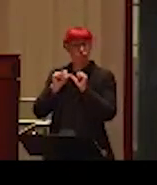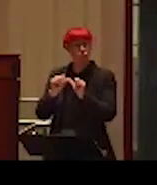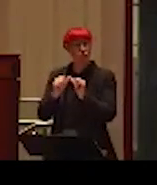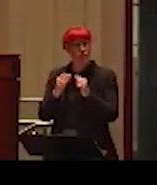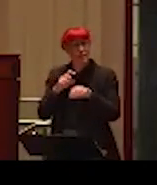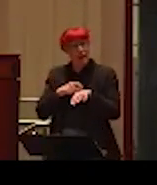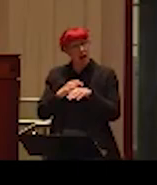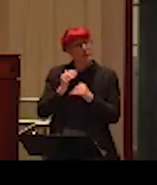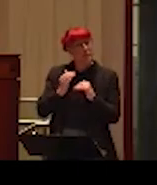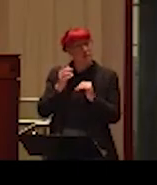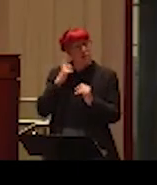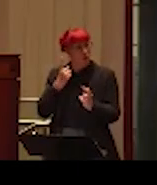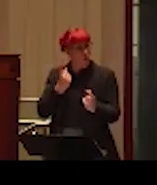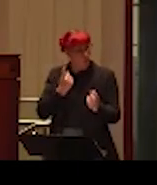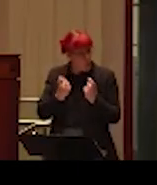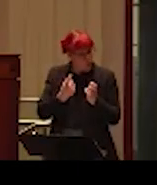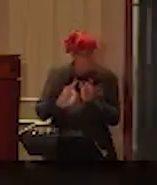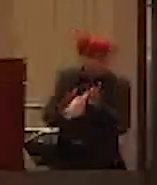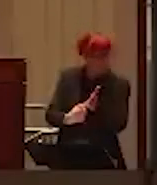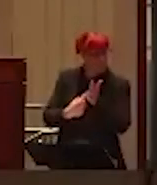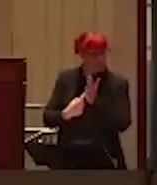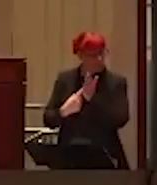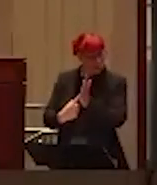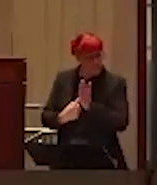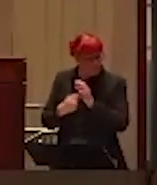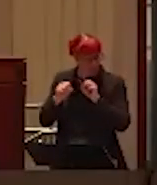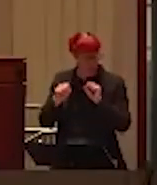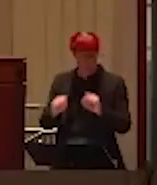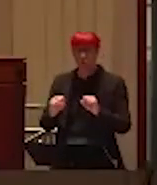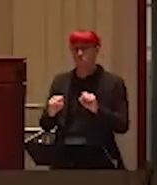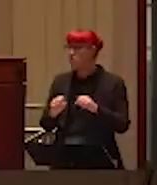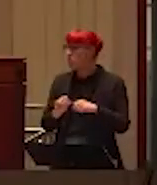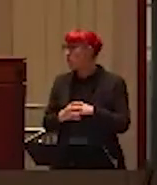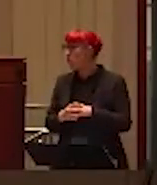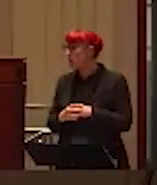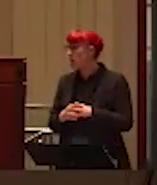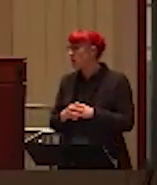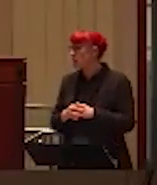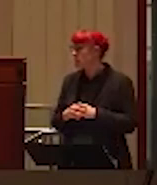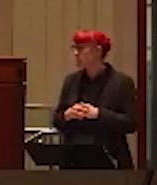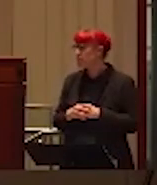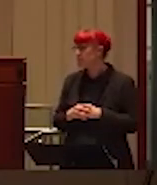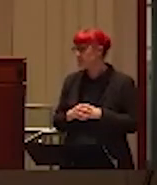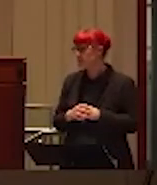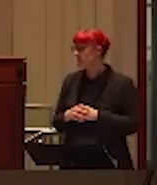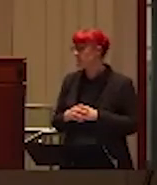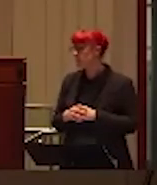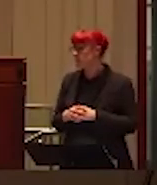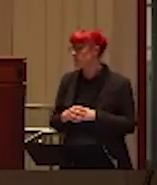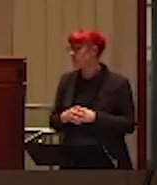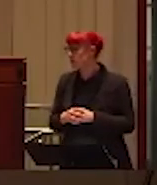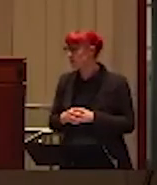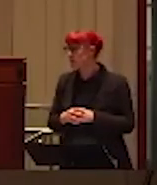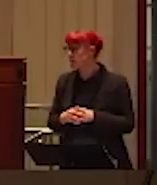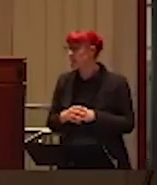time available for us to engage in some discussion and conversation with questions. And as you all know, it's